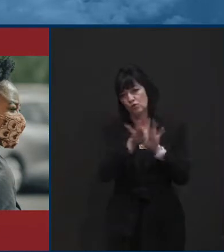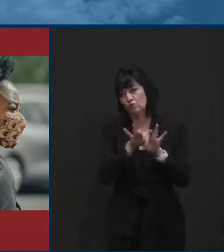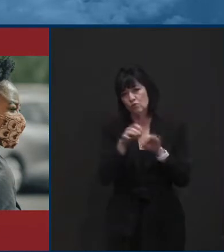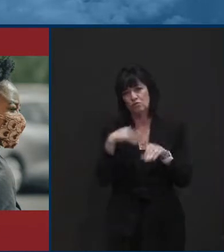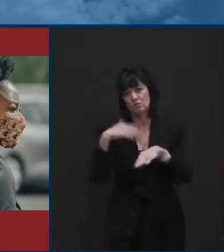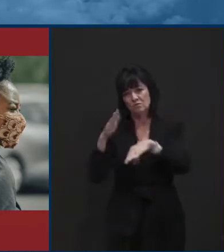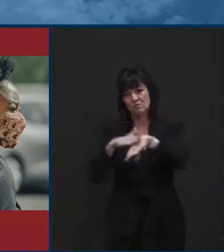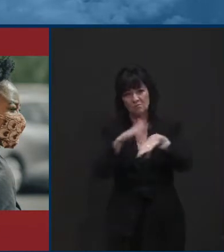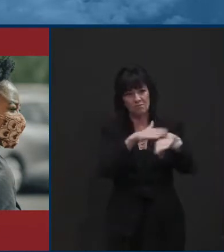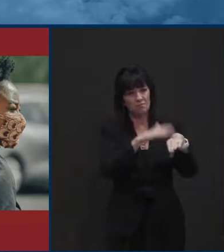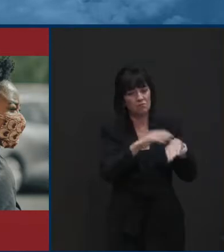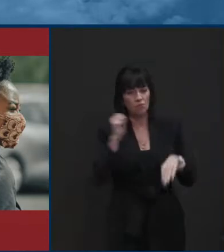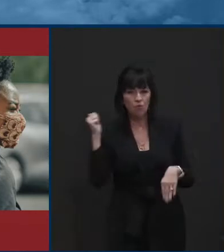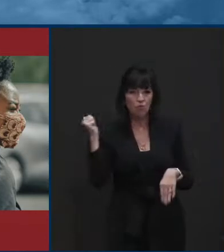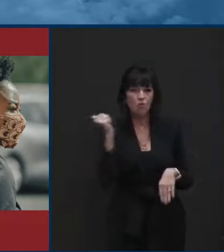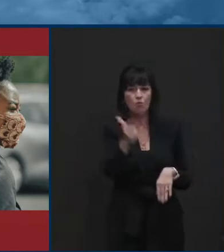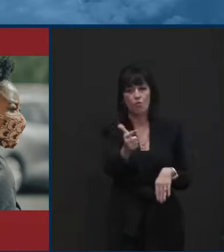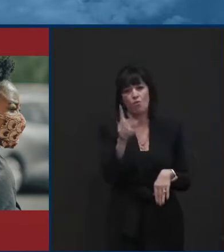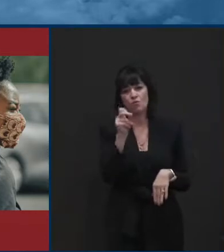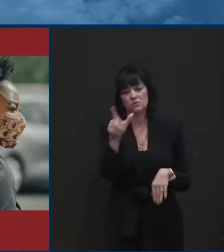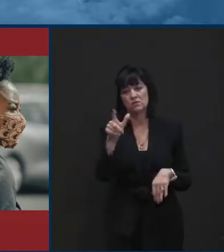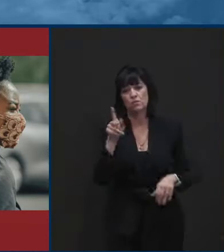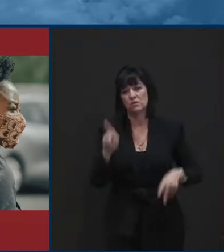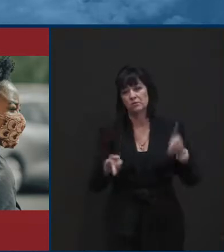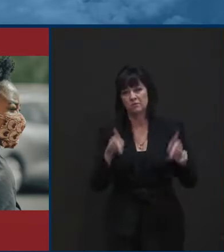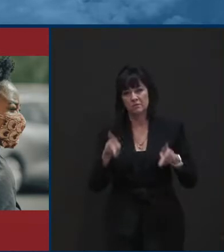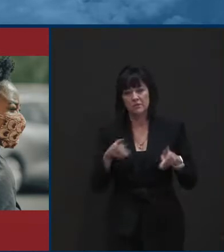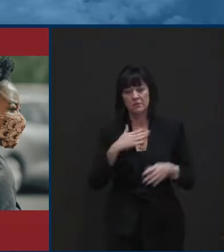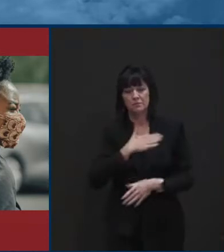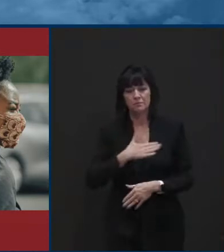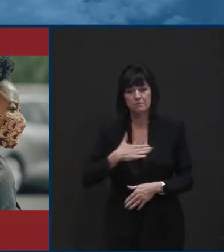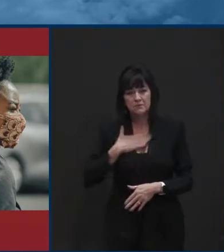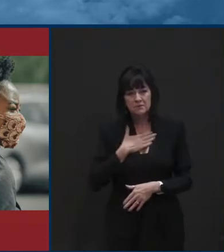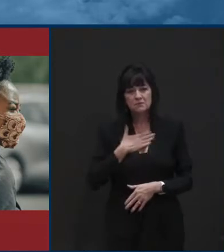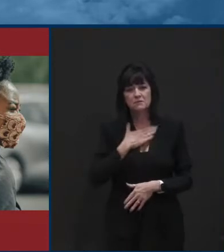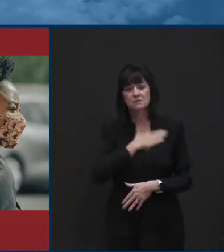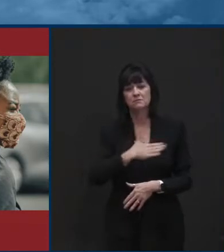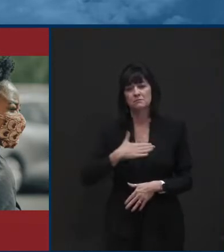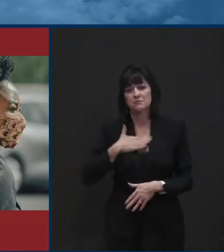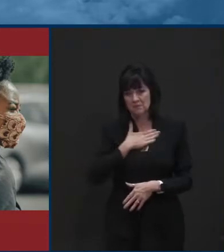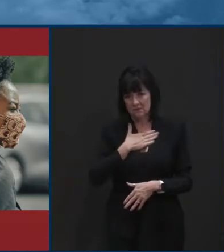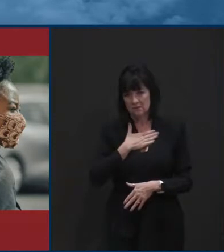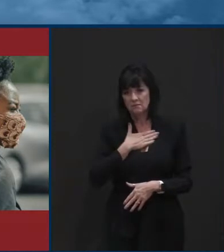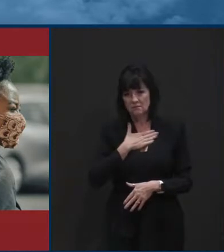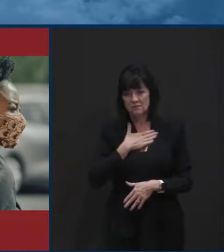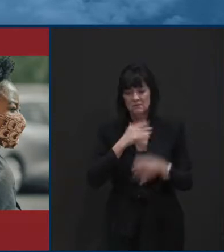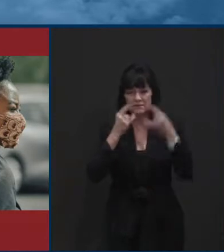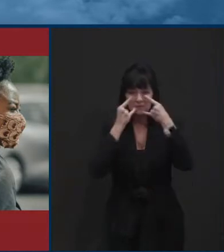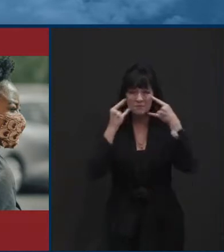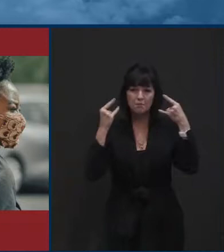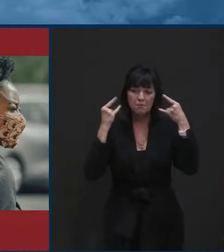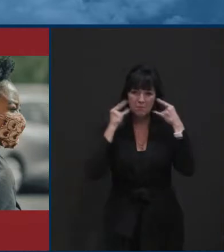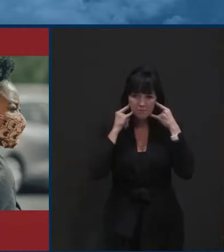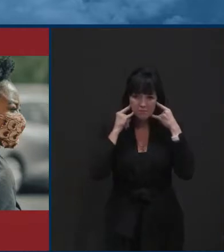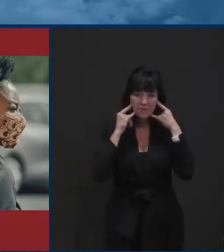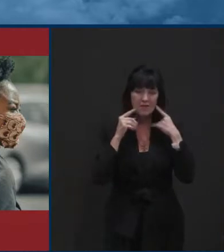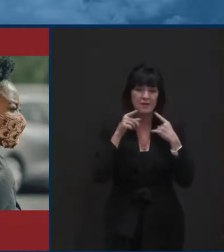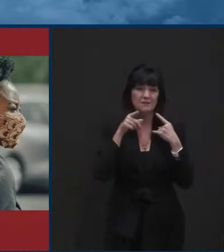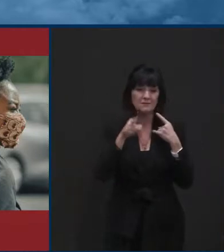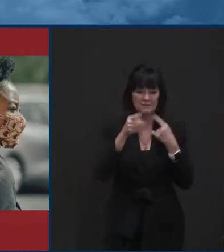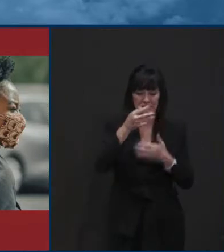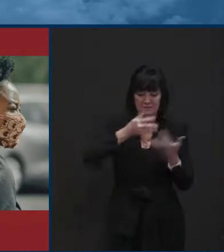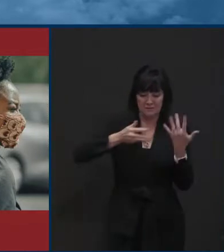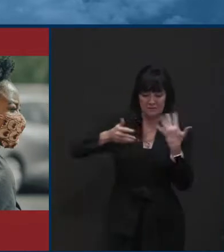Delawareans right now is please, please wear a mask when you are around anybody who is not